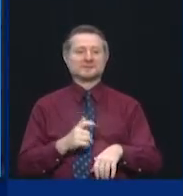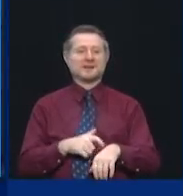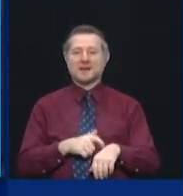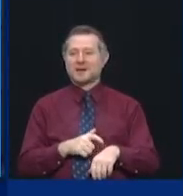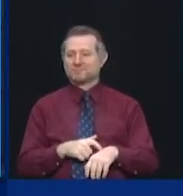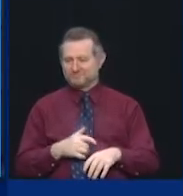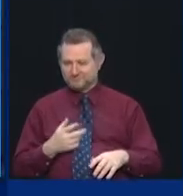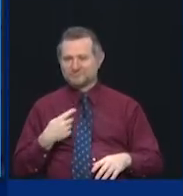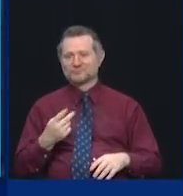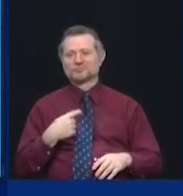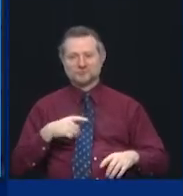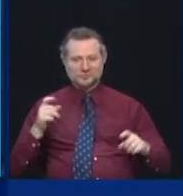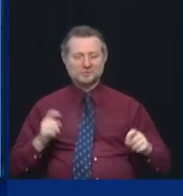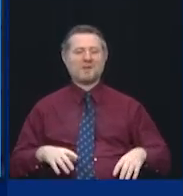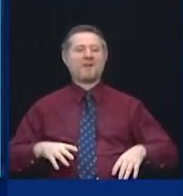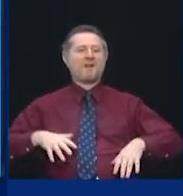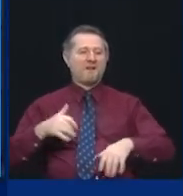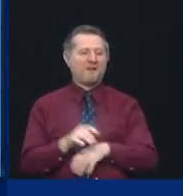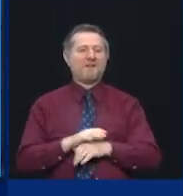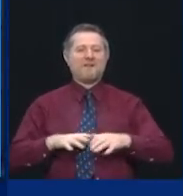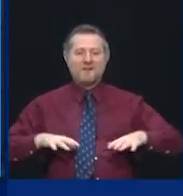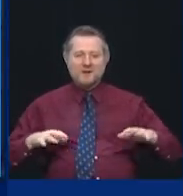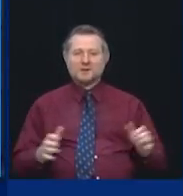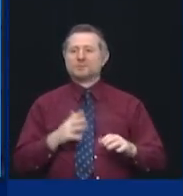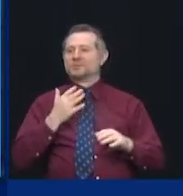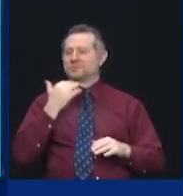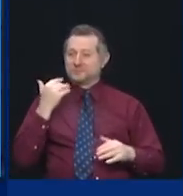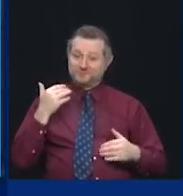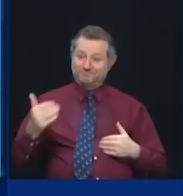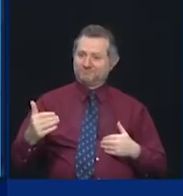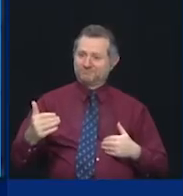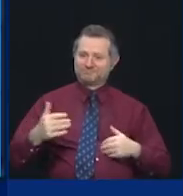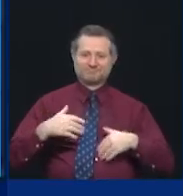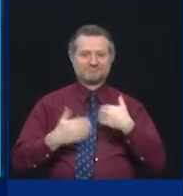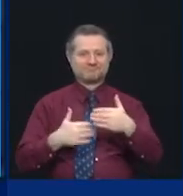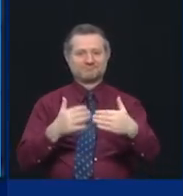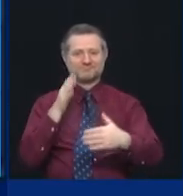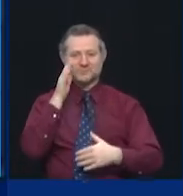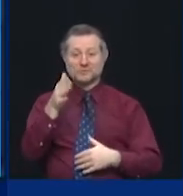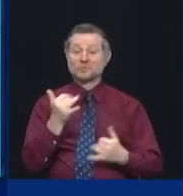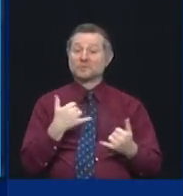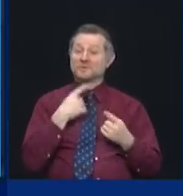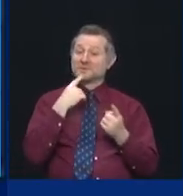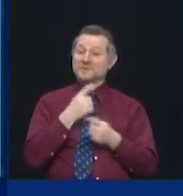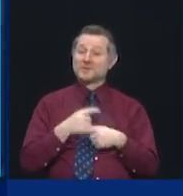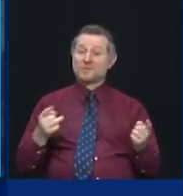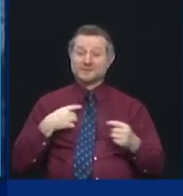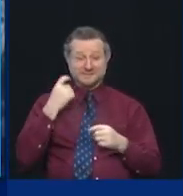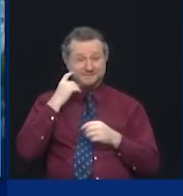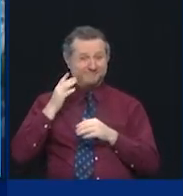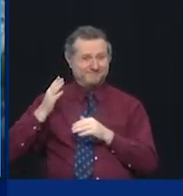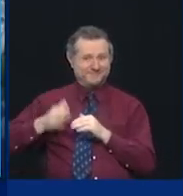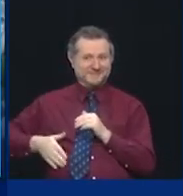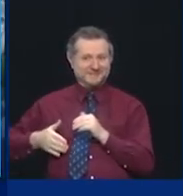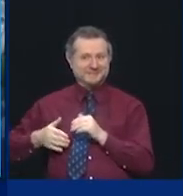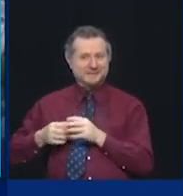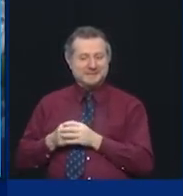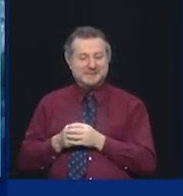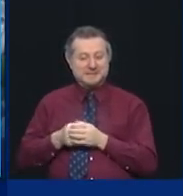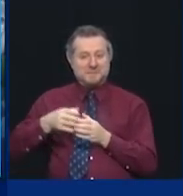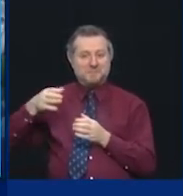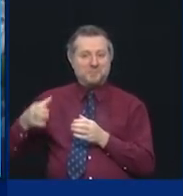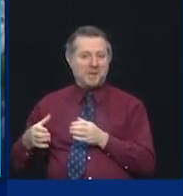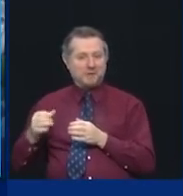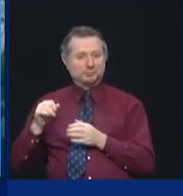future. So today we're announcing the completion of the new expanded Javits Center, which is going to be an